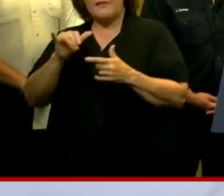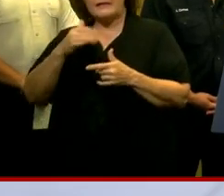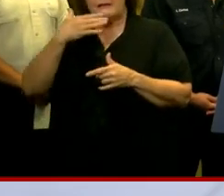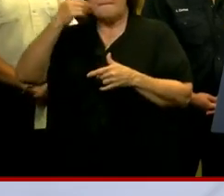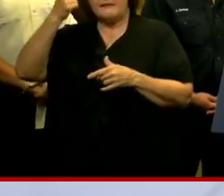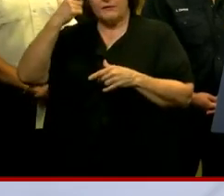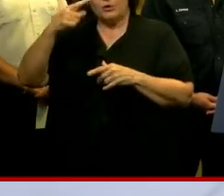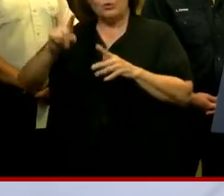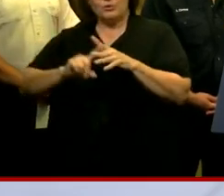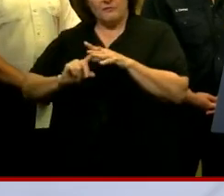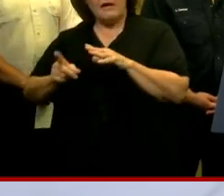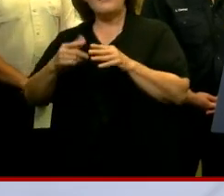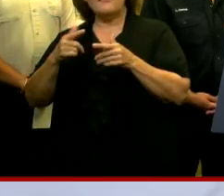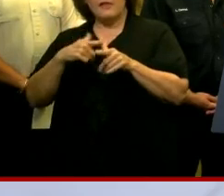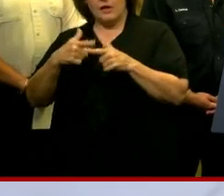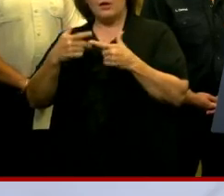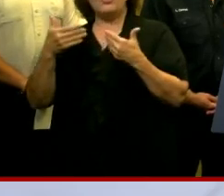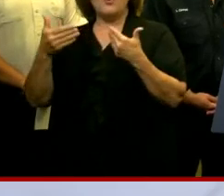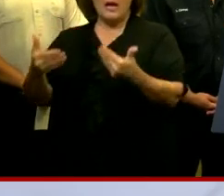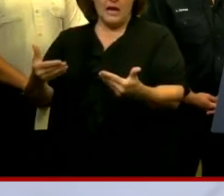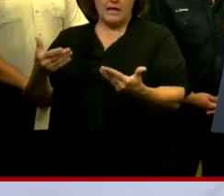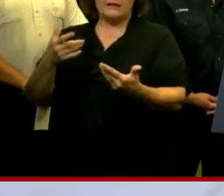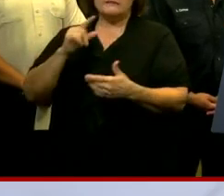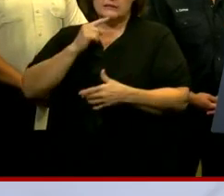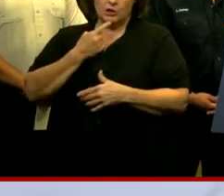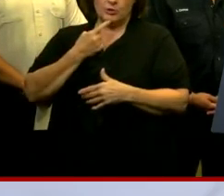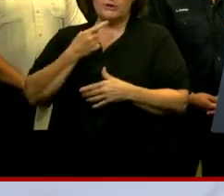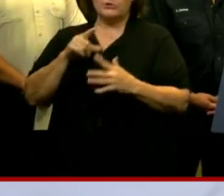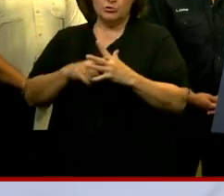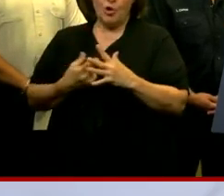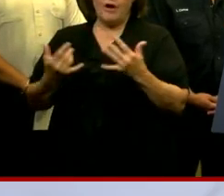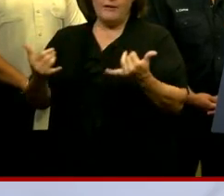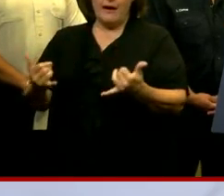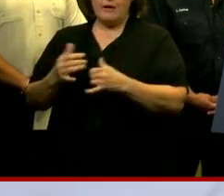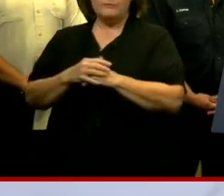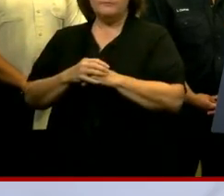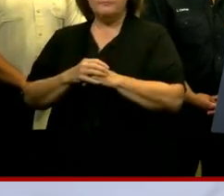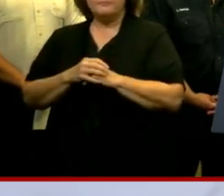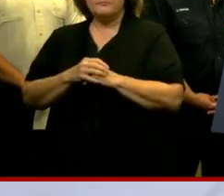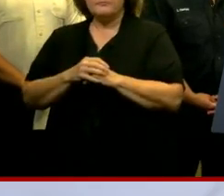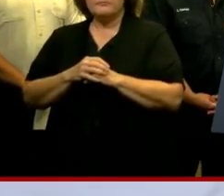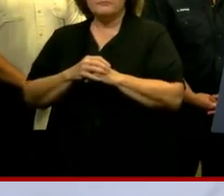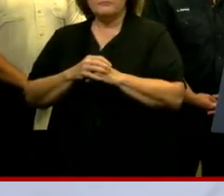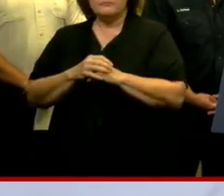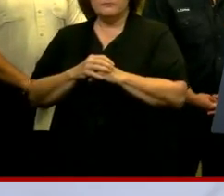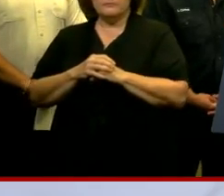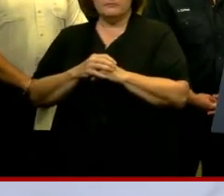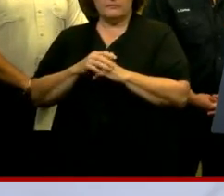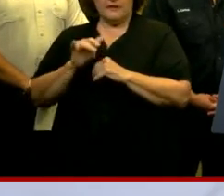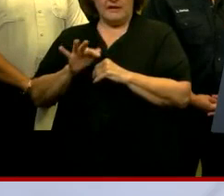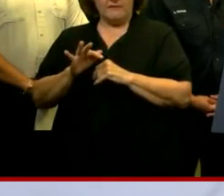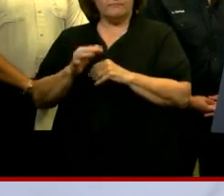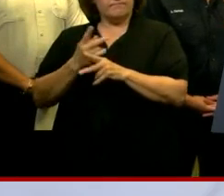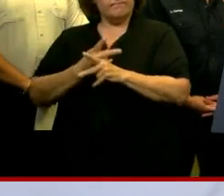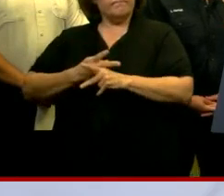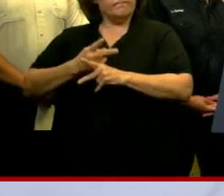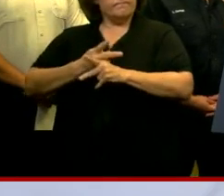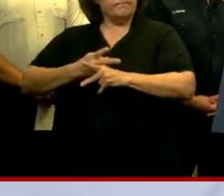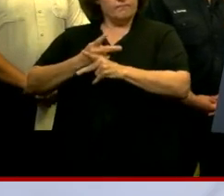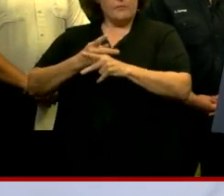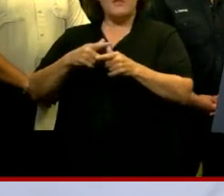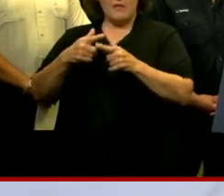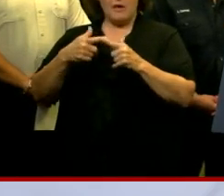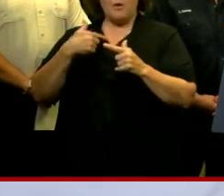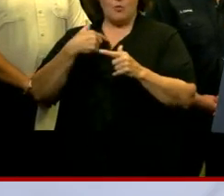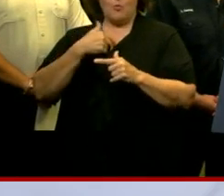your best choice, you need to take that responsibility seriously and start now. Should, you know, this strengthen further, we'll address